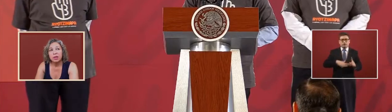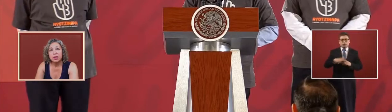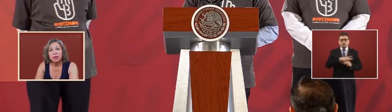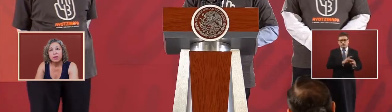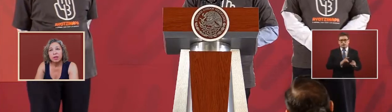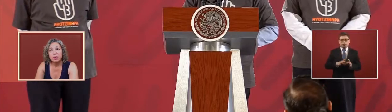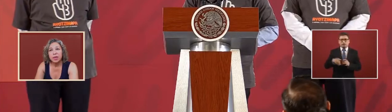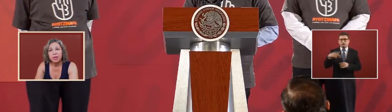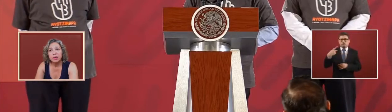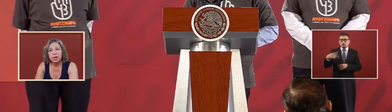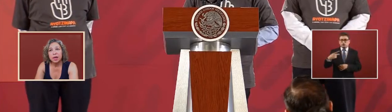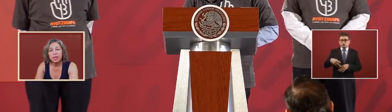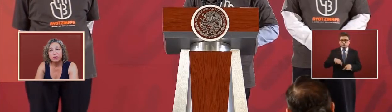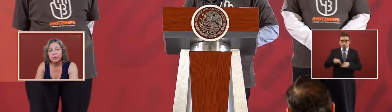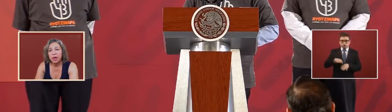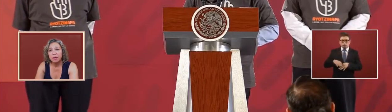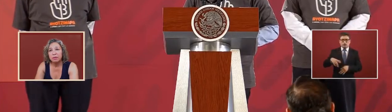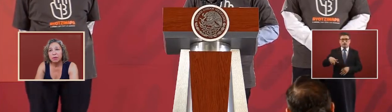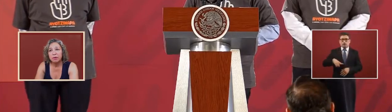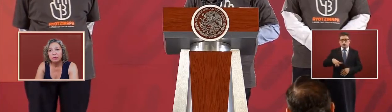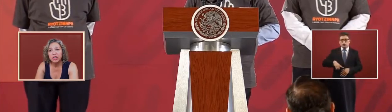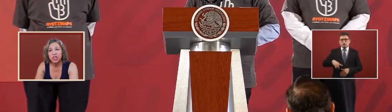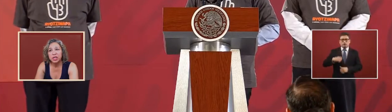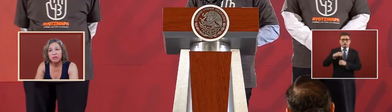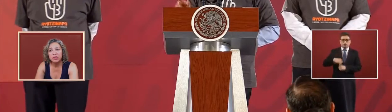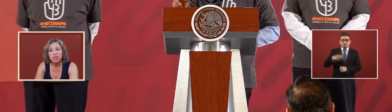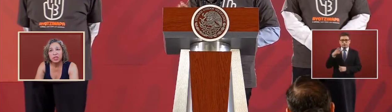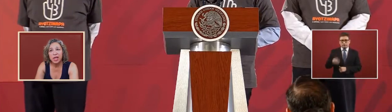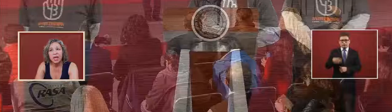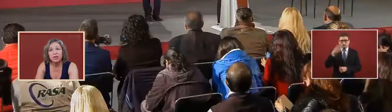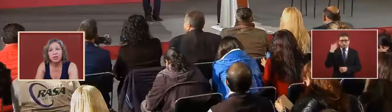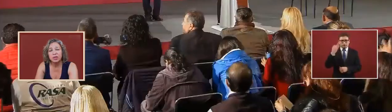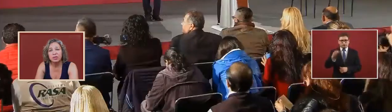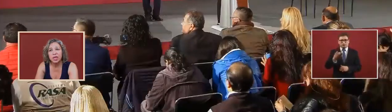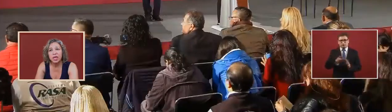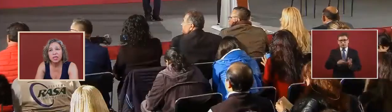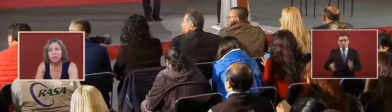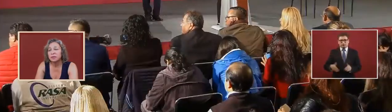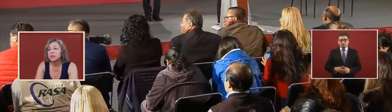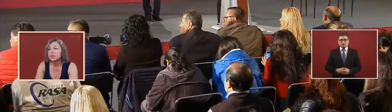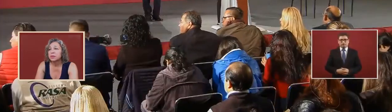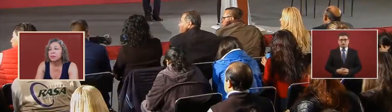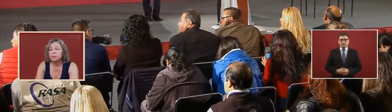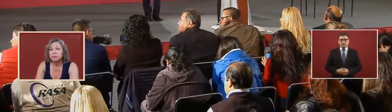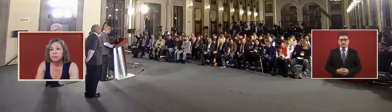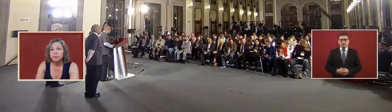regarding the development as functioning officials they had during those days